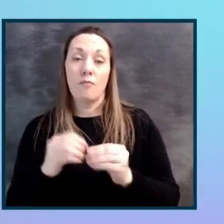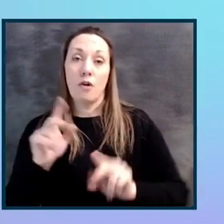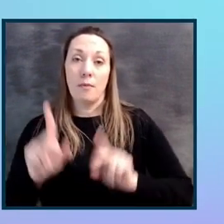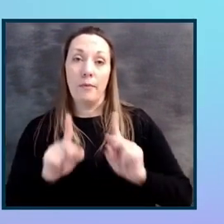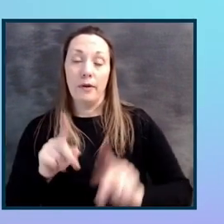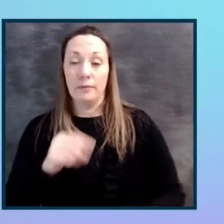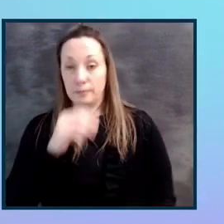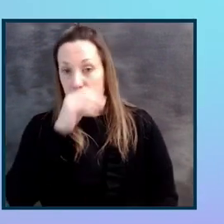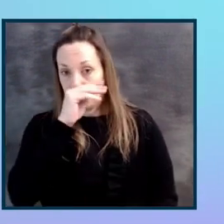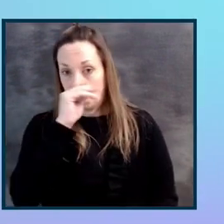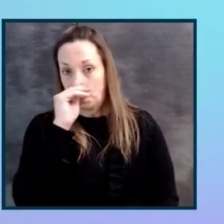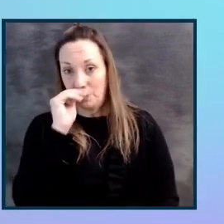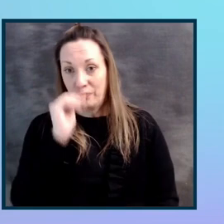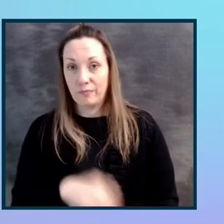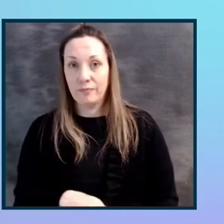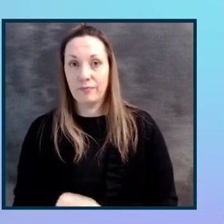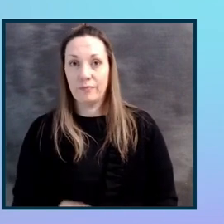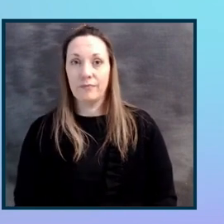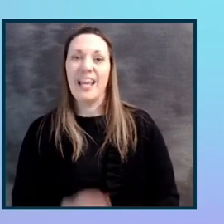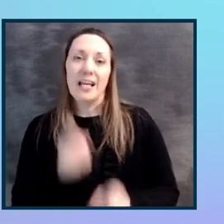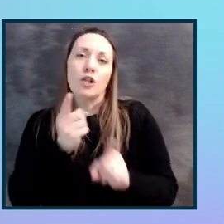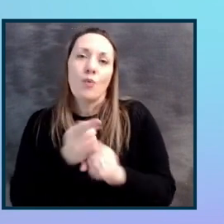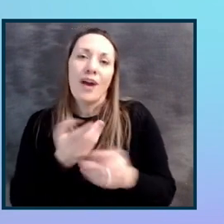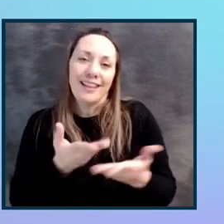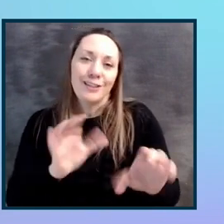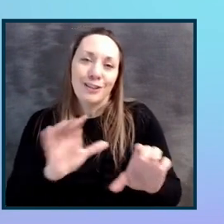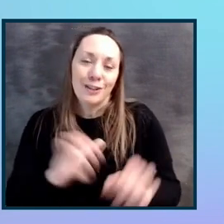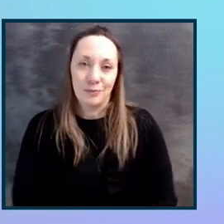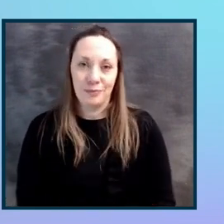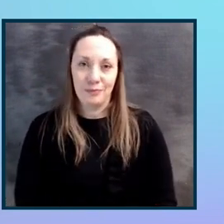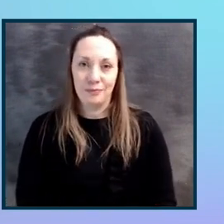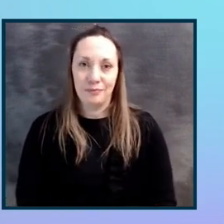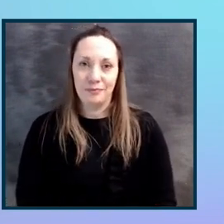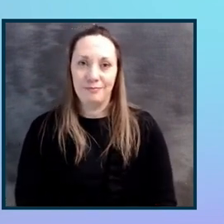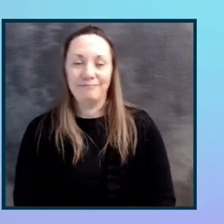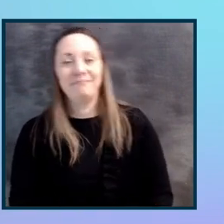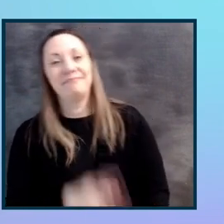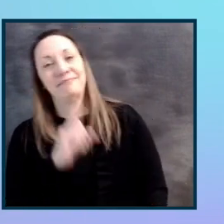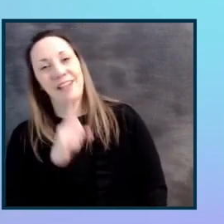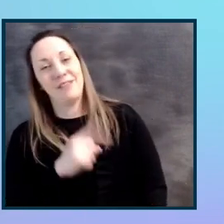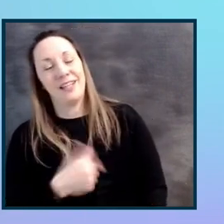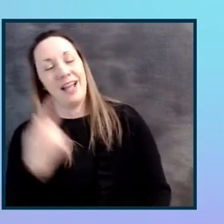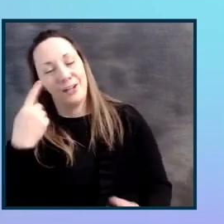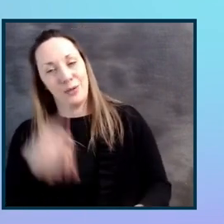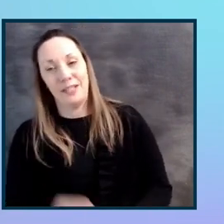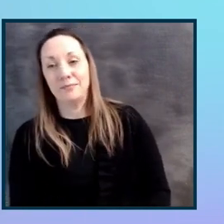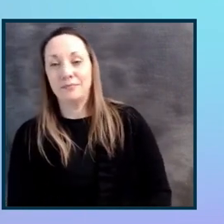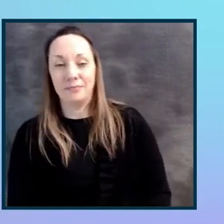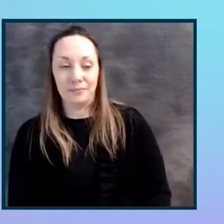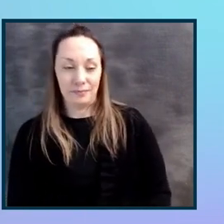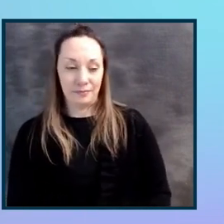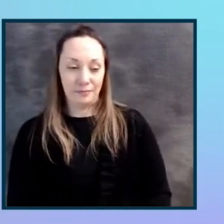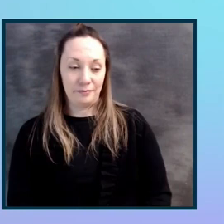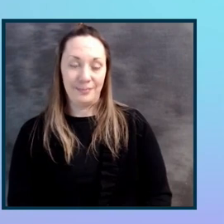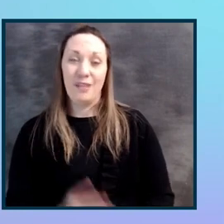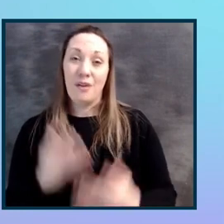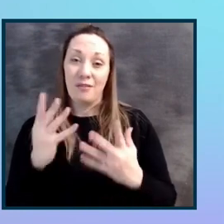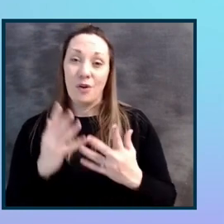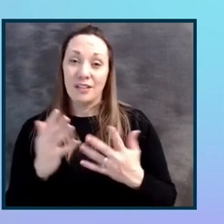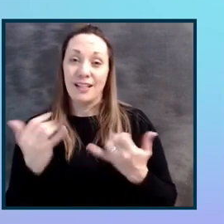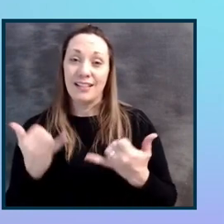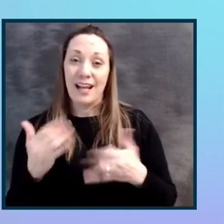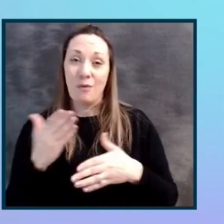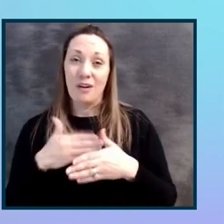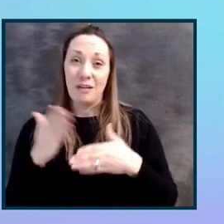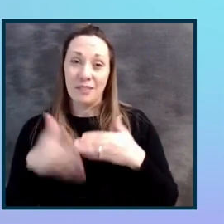it's the right thing to do. Definitely. Yes, I agree. Well, unfortunately, we've come to an